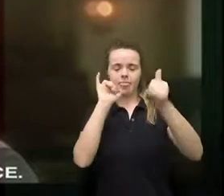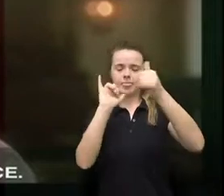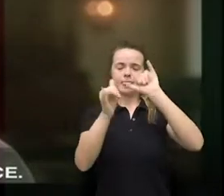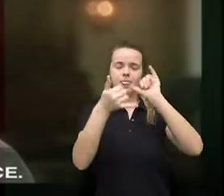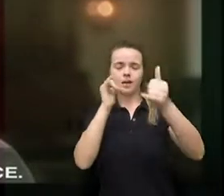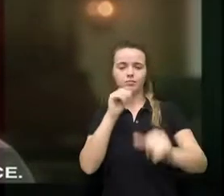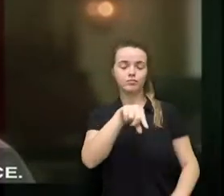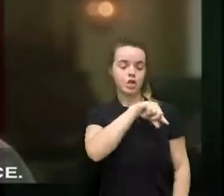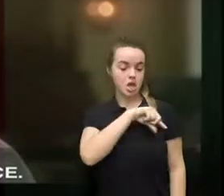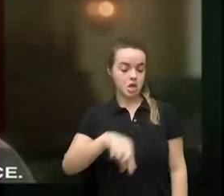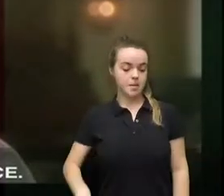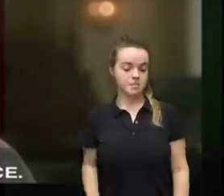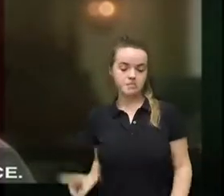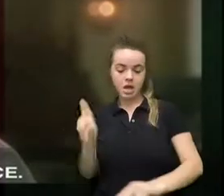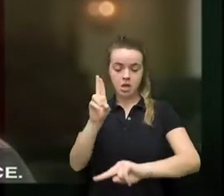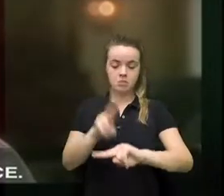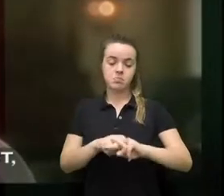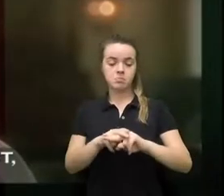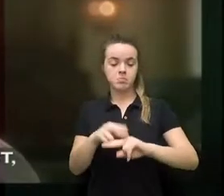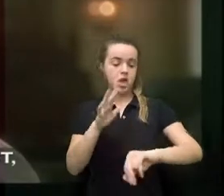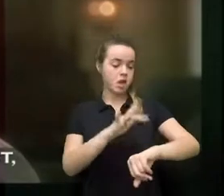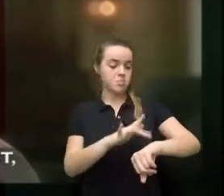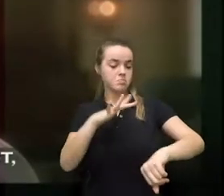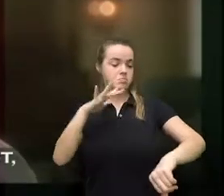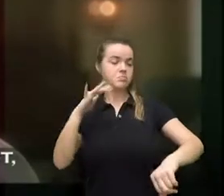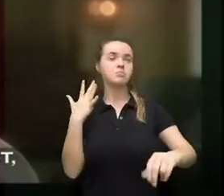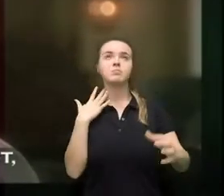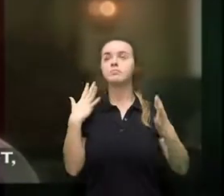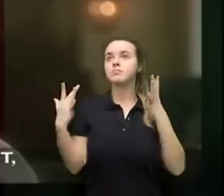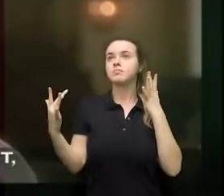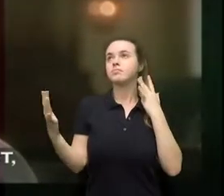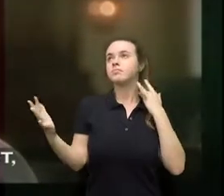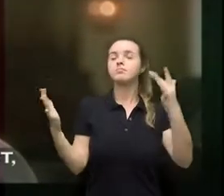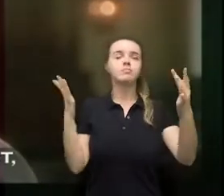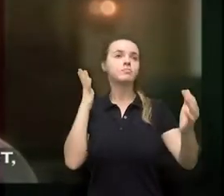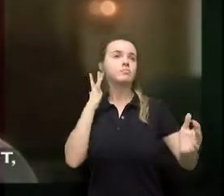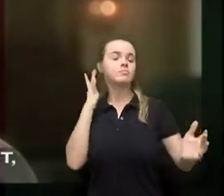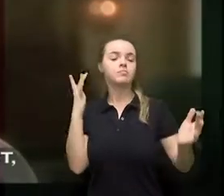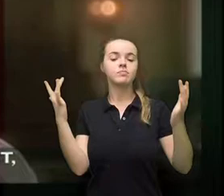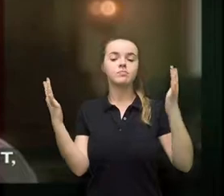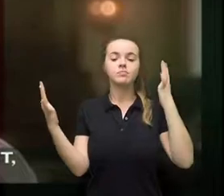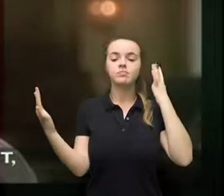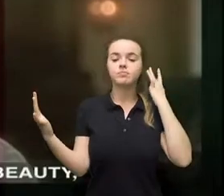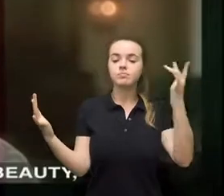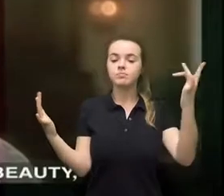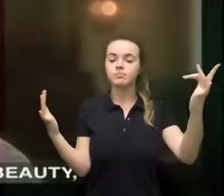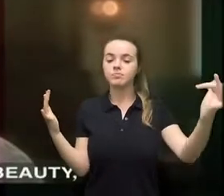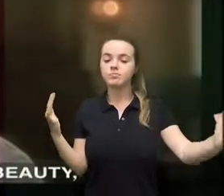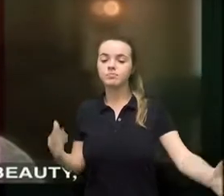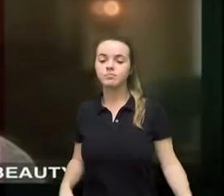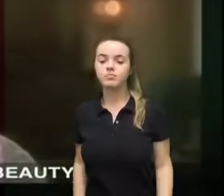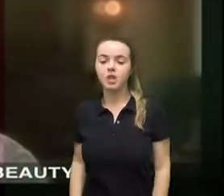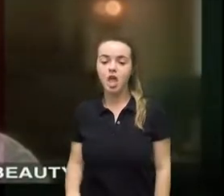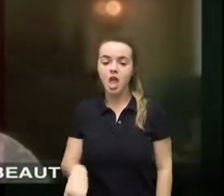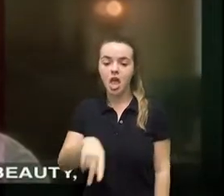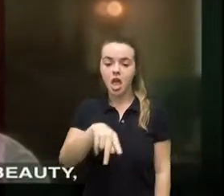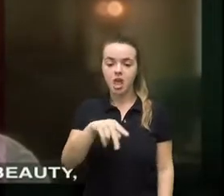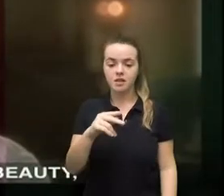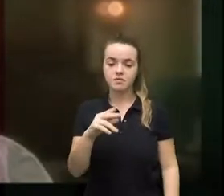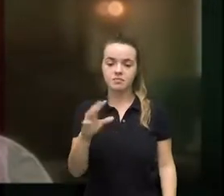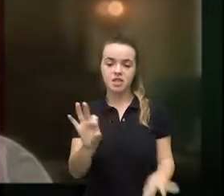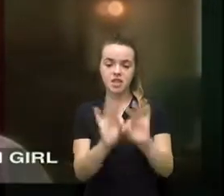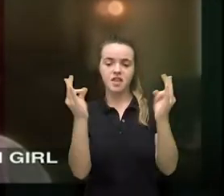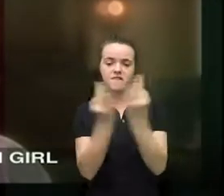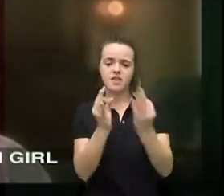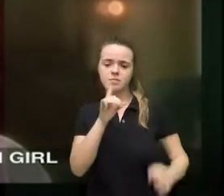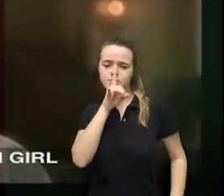the whole family is inclined to corpulence the princess is a short clumsy miss of fifteen the English boast